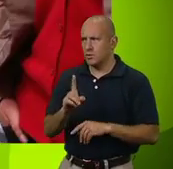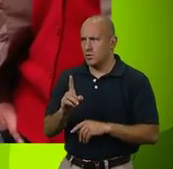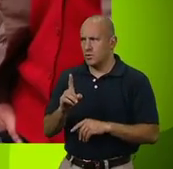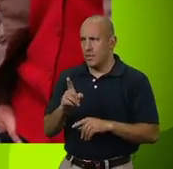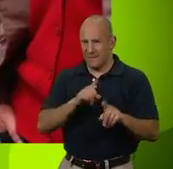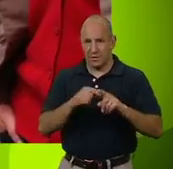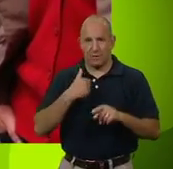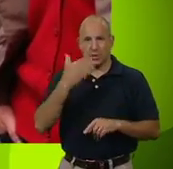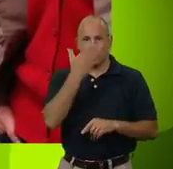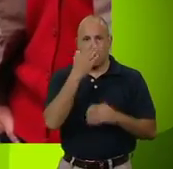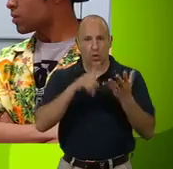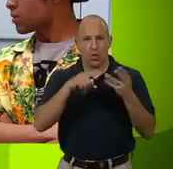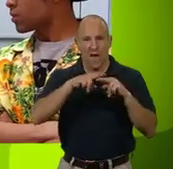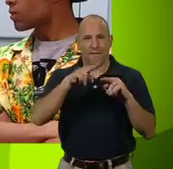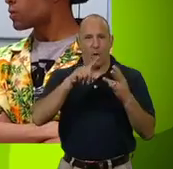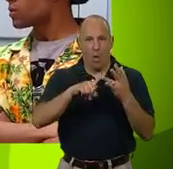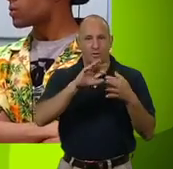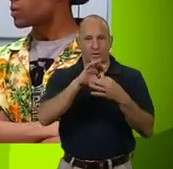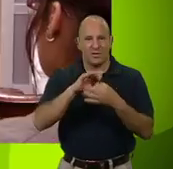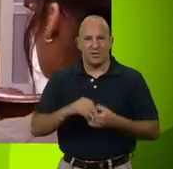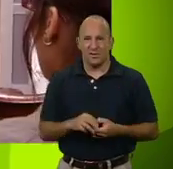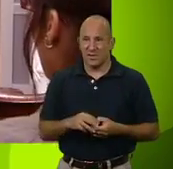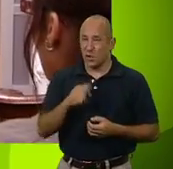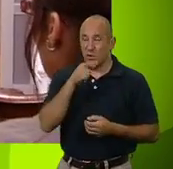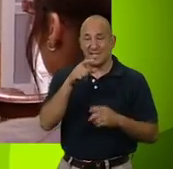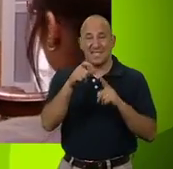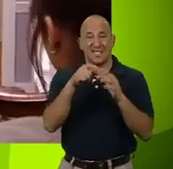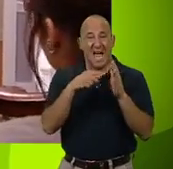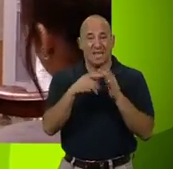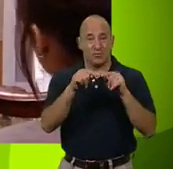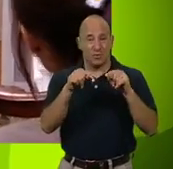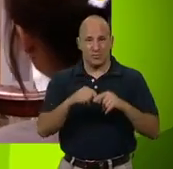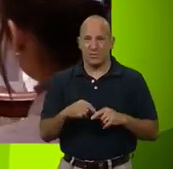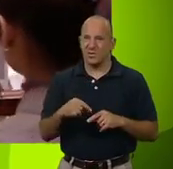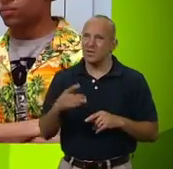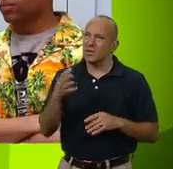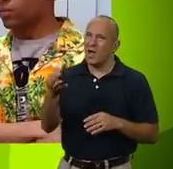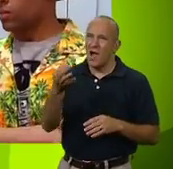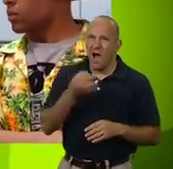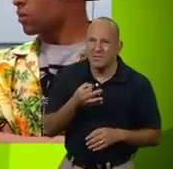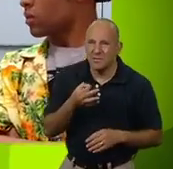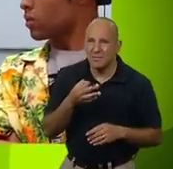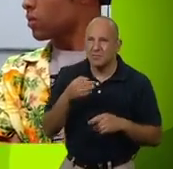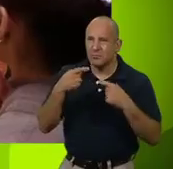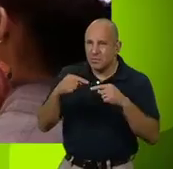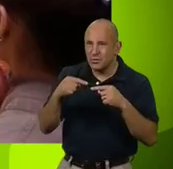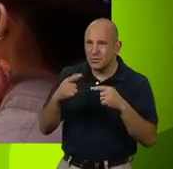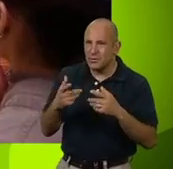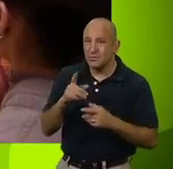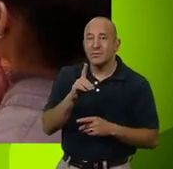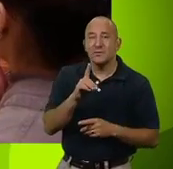our school UFO society. I said they could use Danny's then. Really? You should have got permission for... Shh, shh.